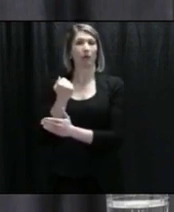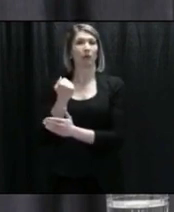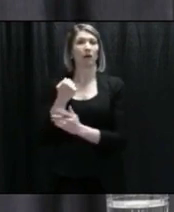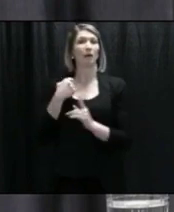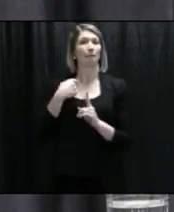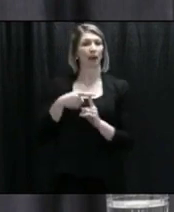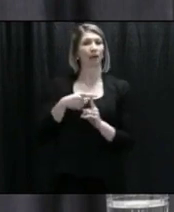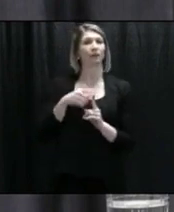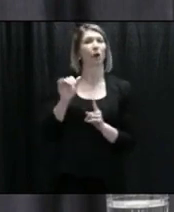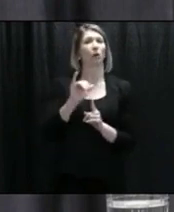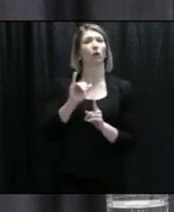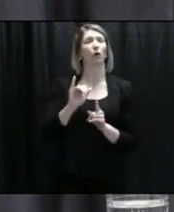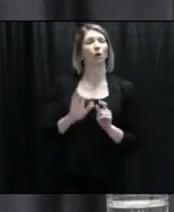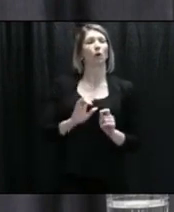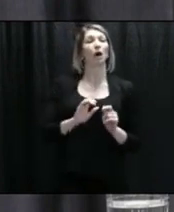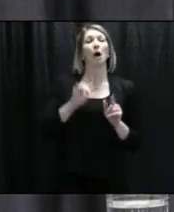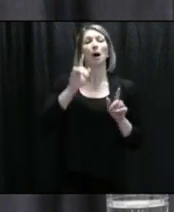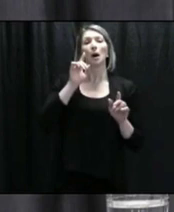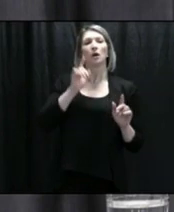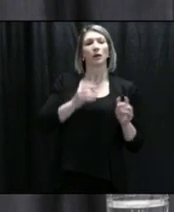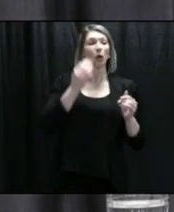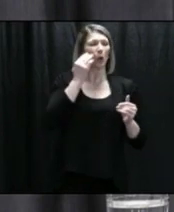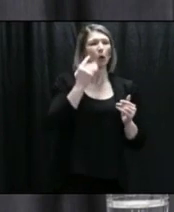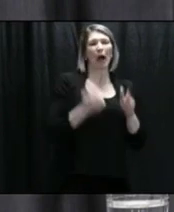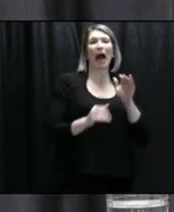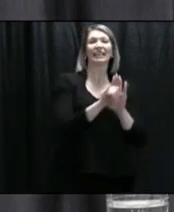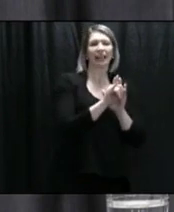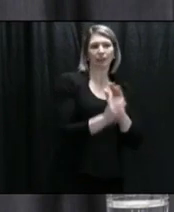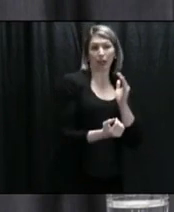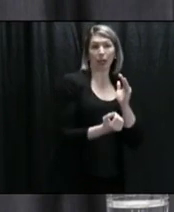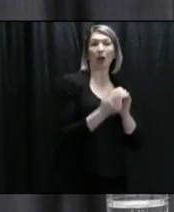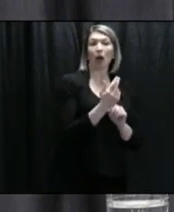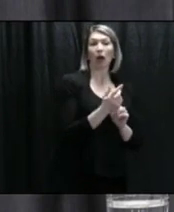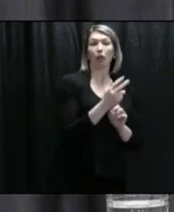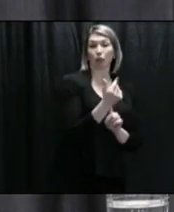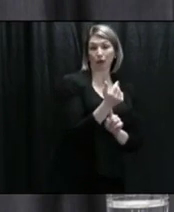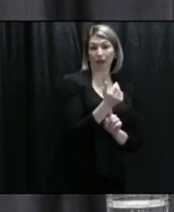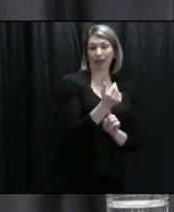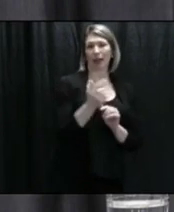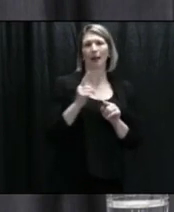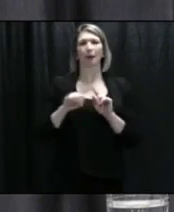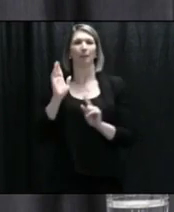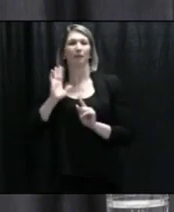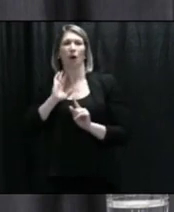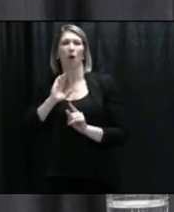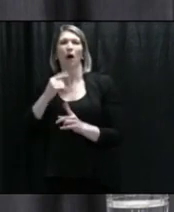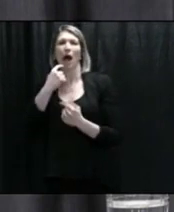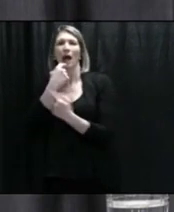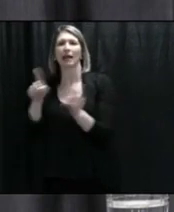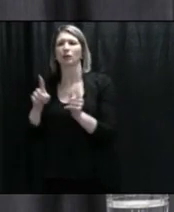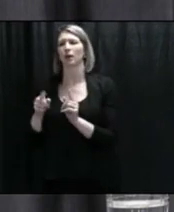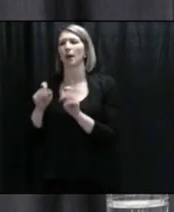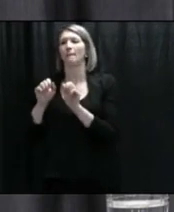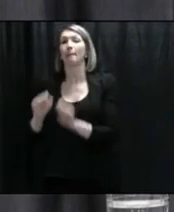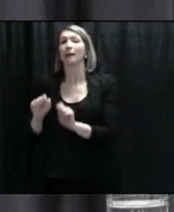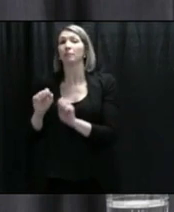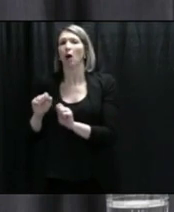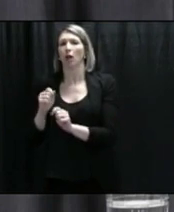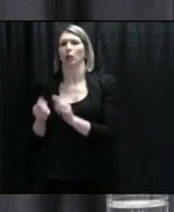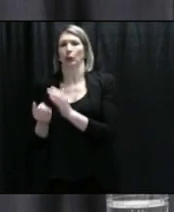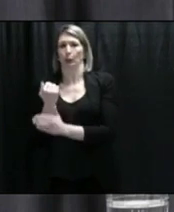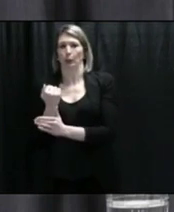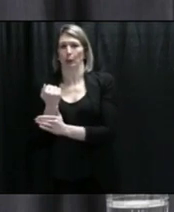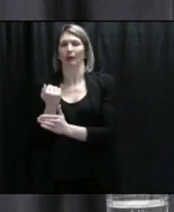day with the amount of presumed cases as well. The laboratory has a validation process with the National